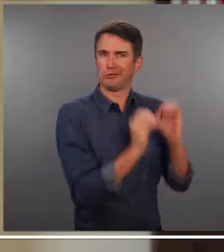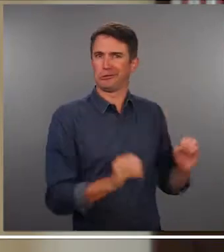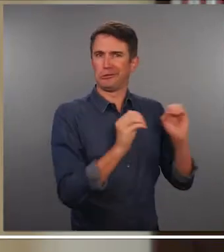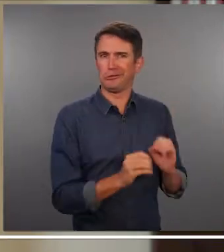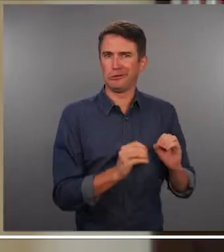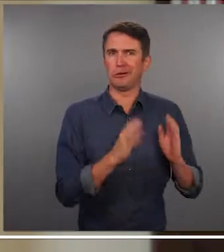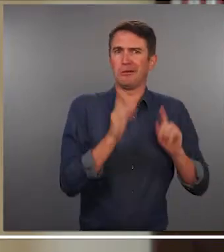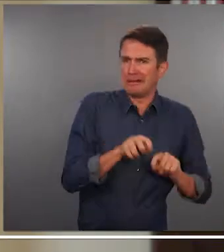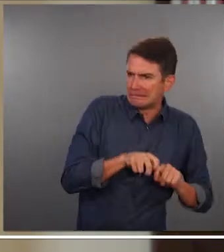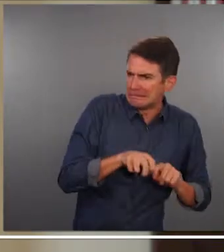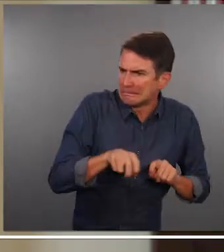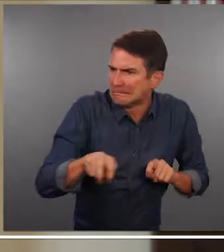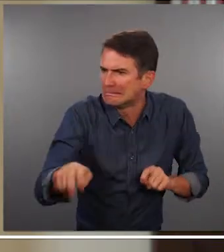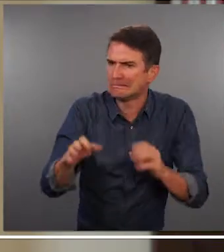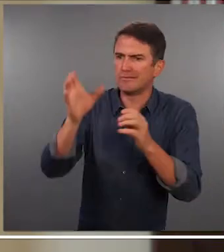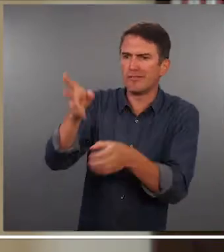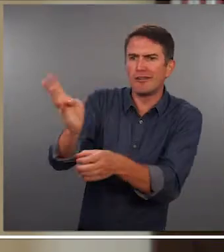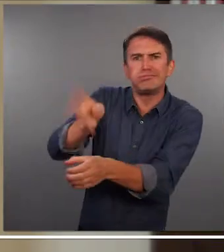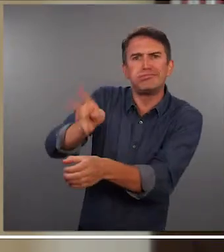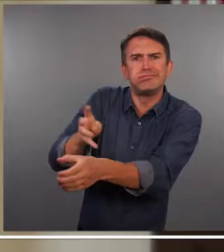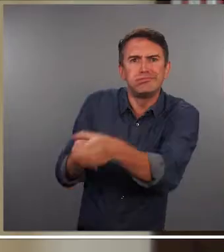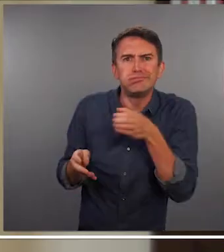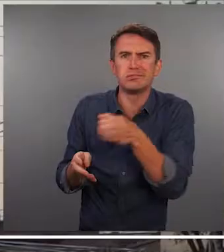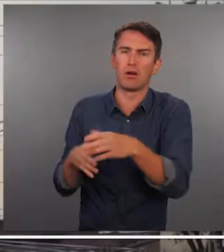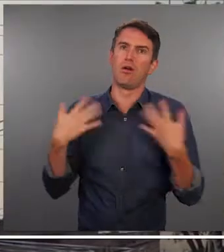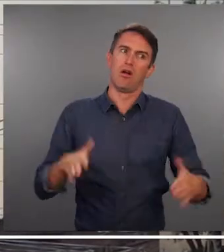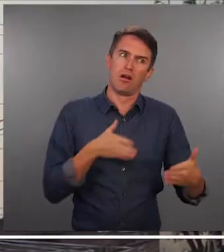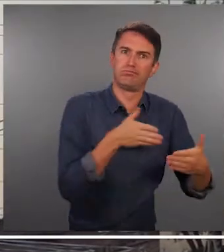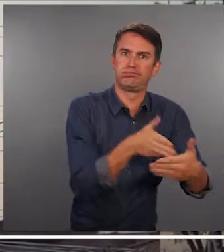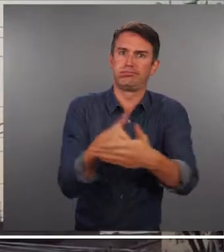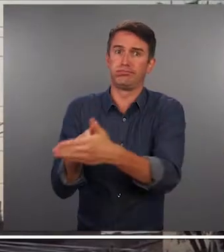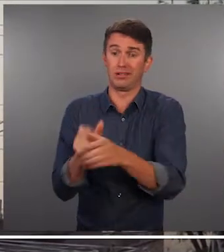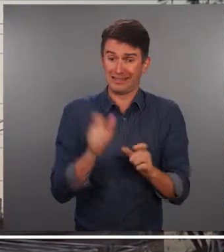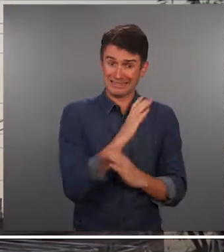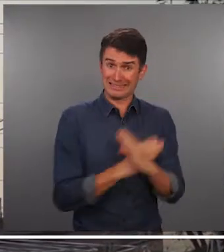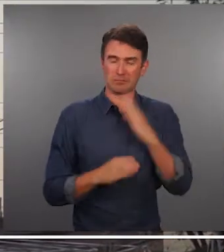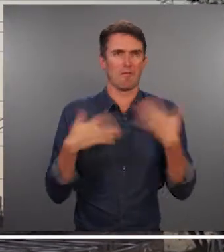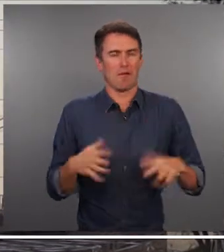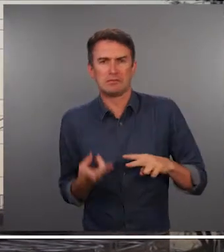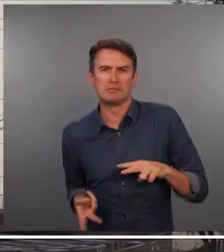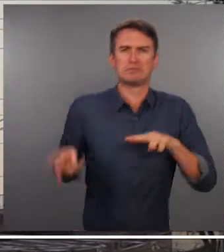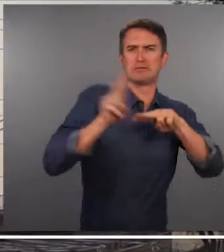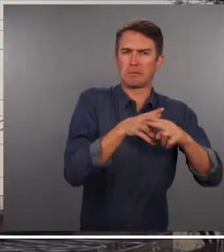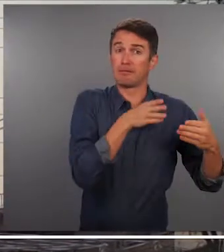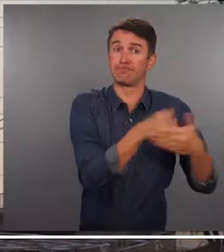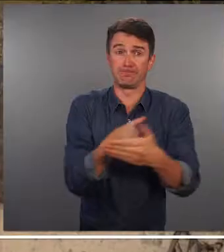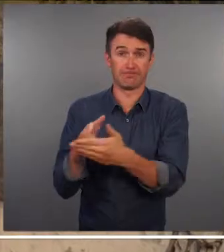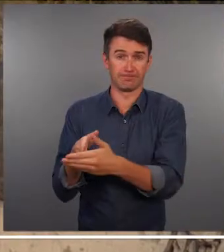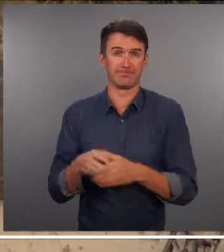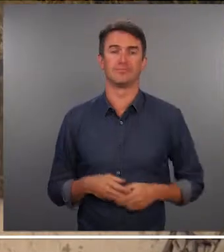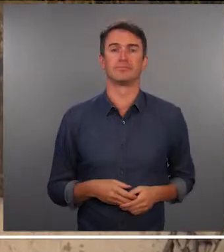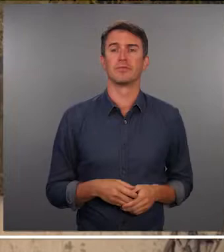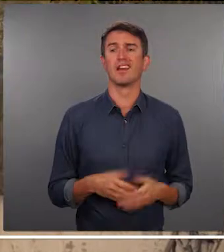running water facilities in rural areas So these challenges which are faced by persons with disabilities are doubled in rural areas